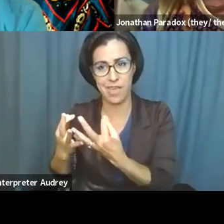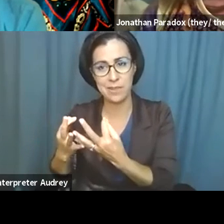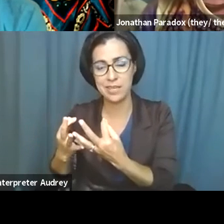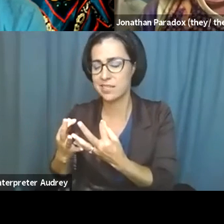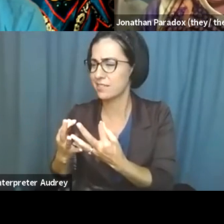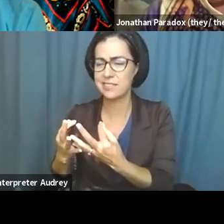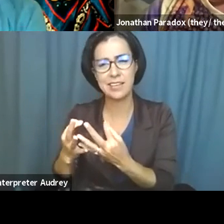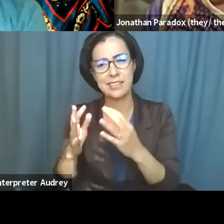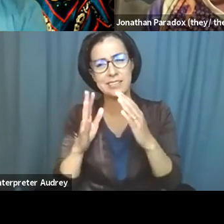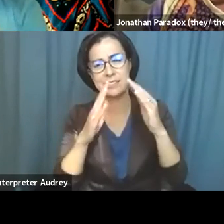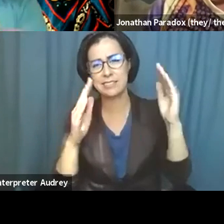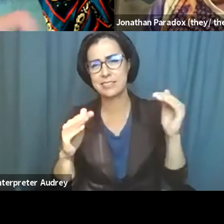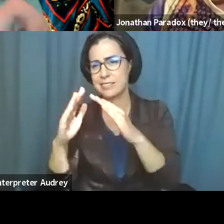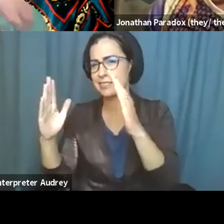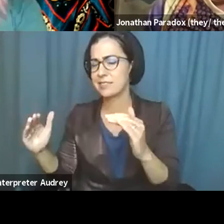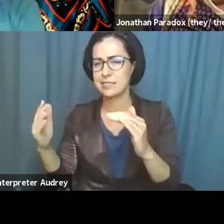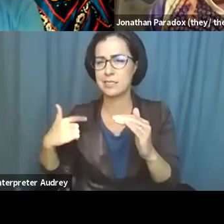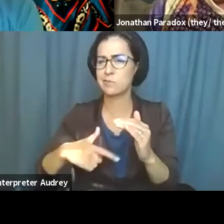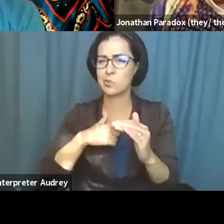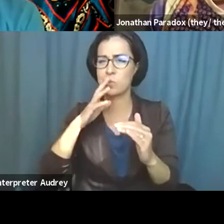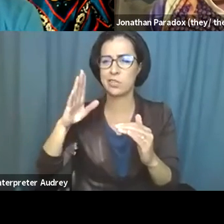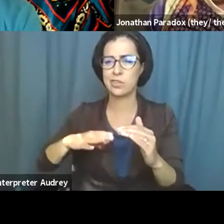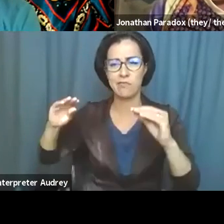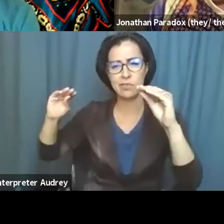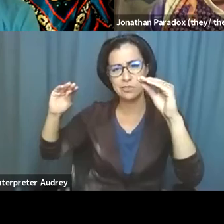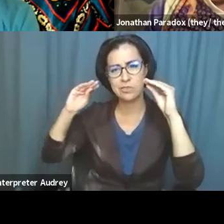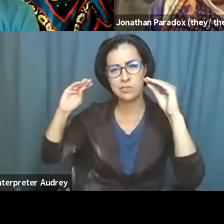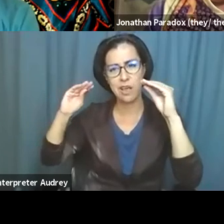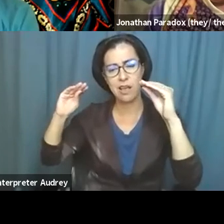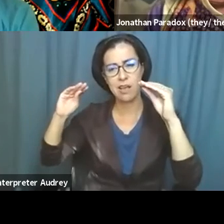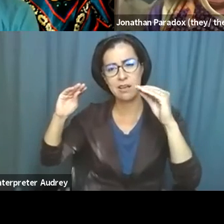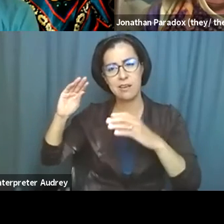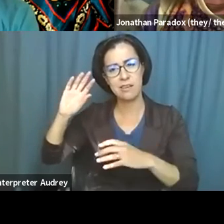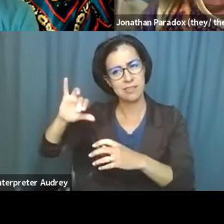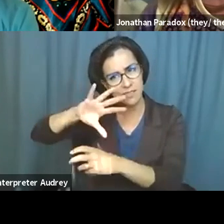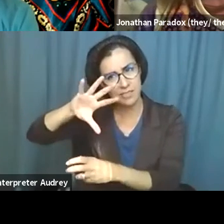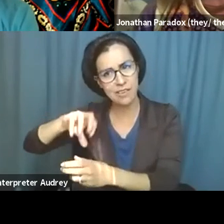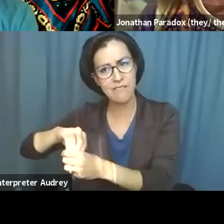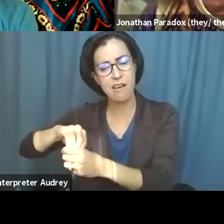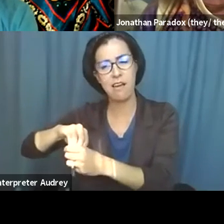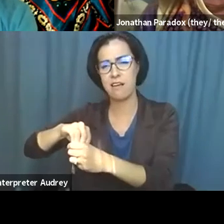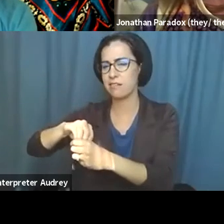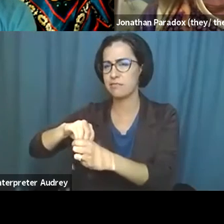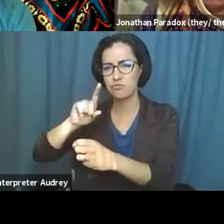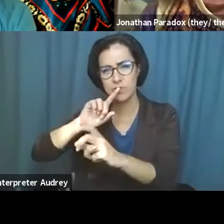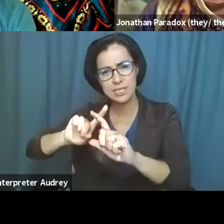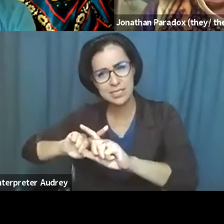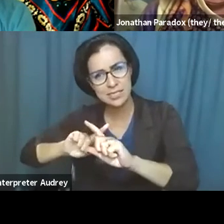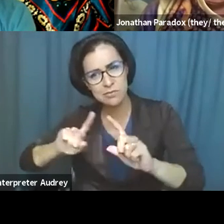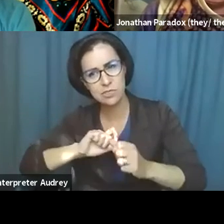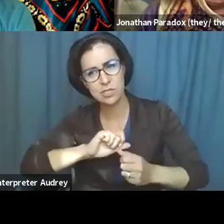been taught that, um, involve, uh, very different ways of raising,